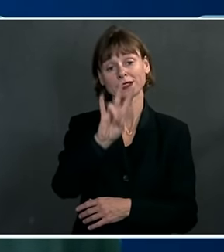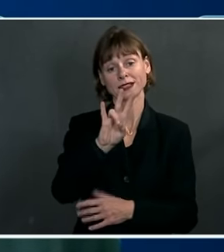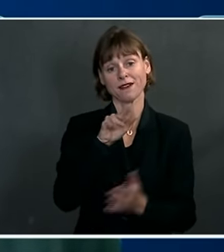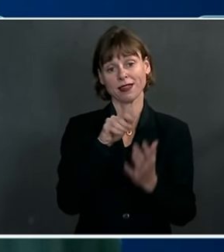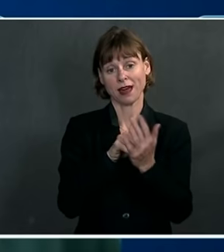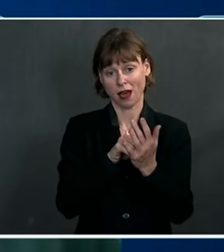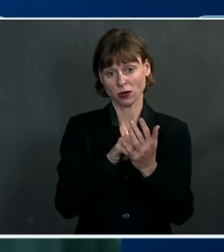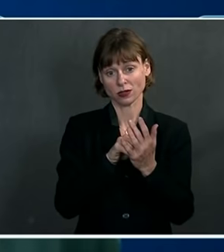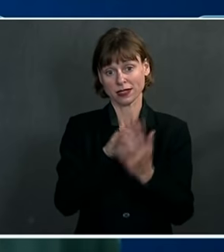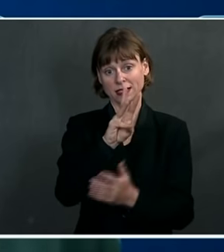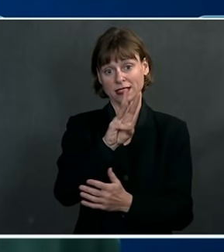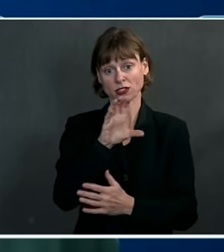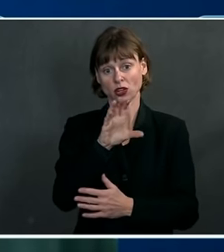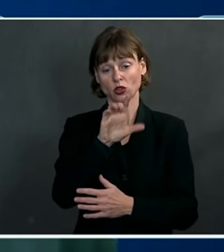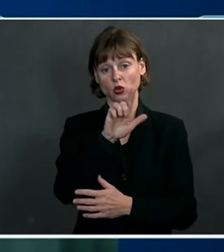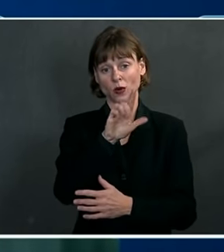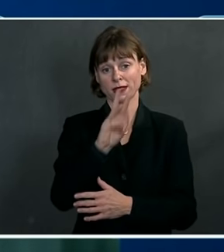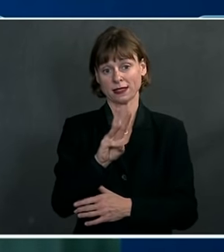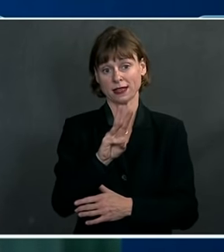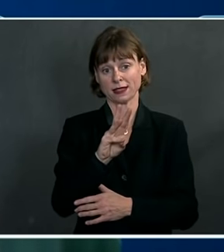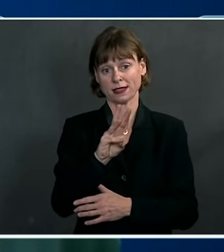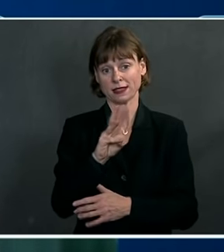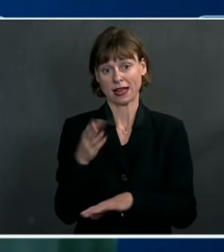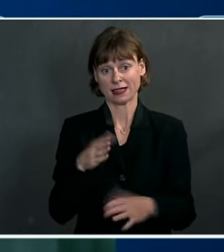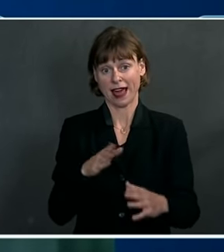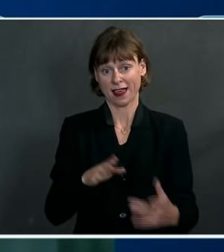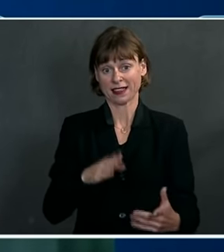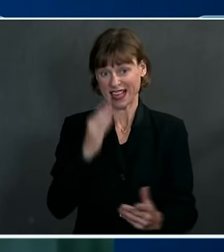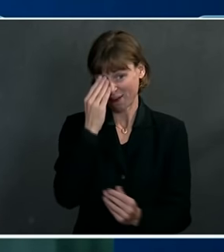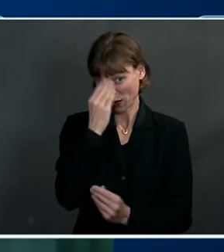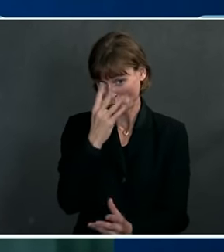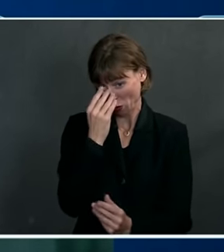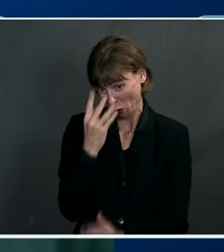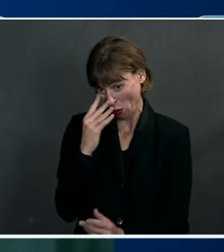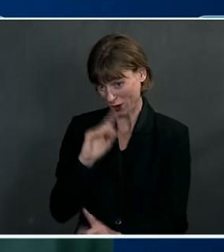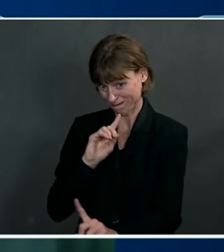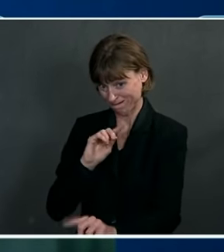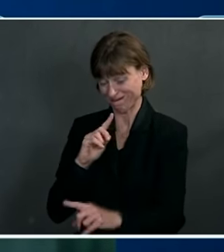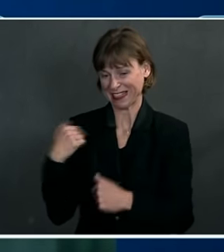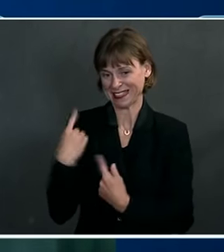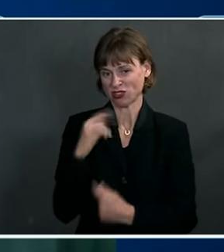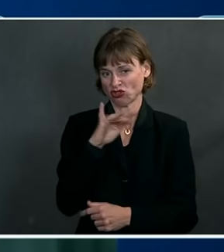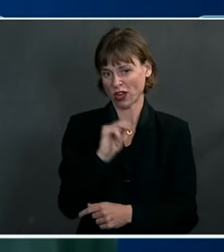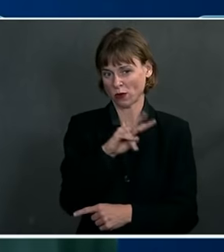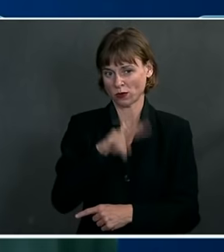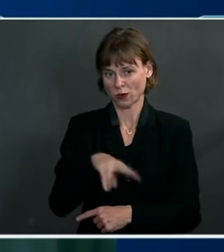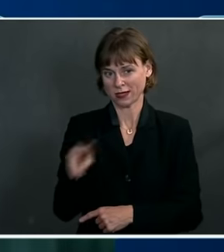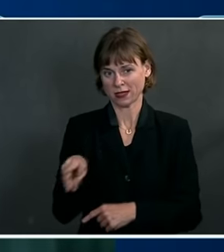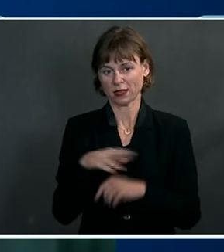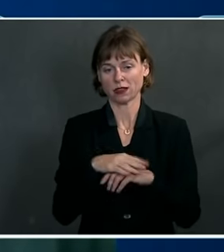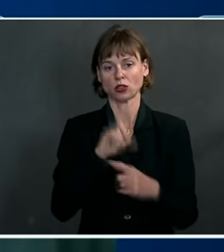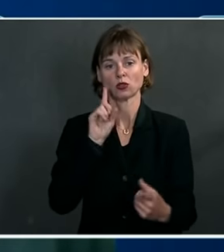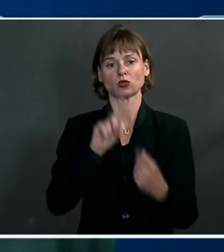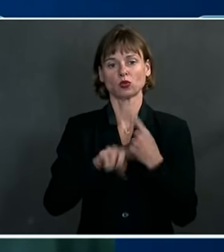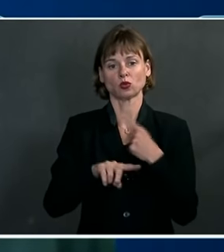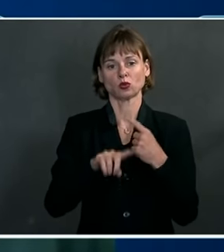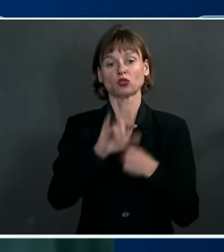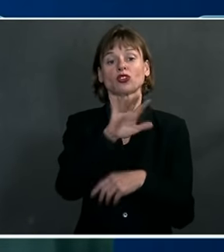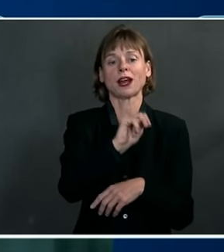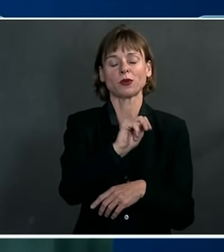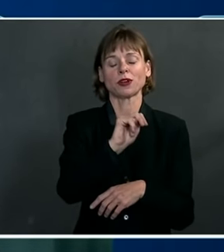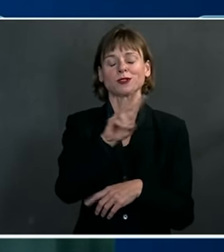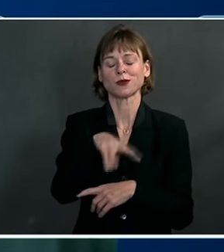427,626 deaths have been reported since January 22nd through January 22nd,